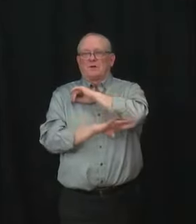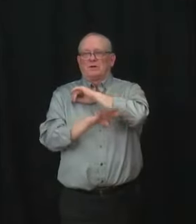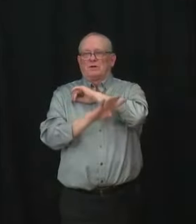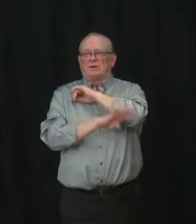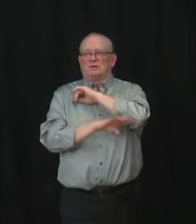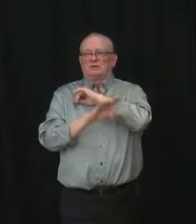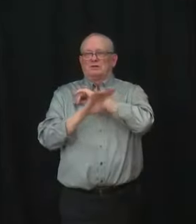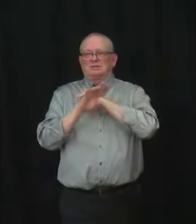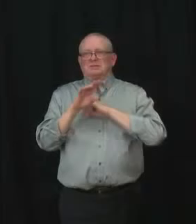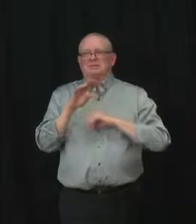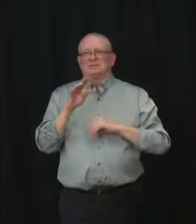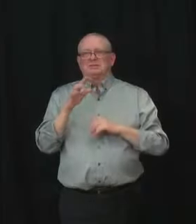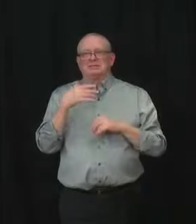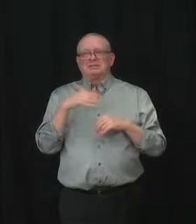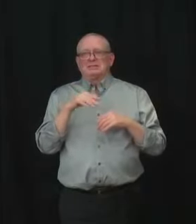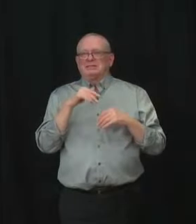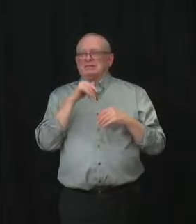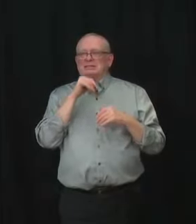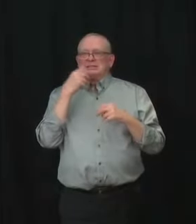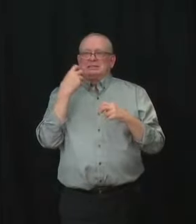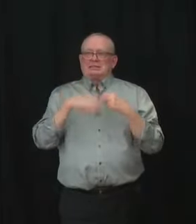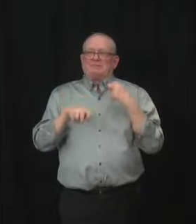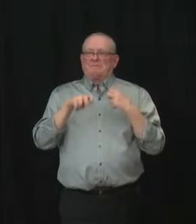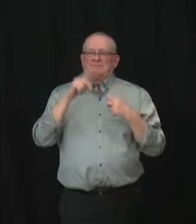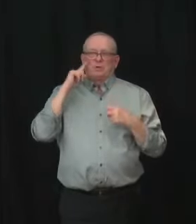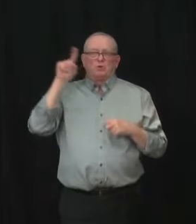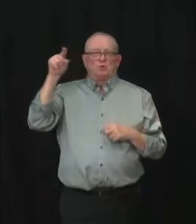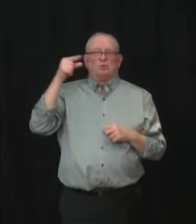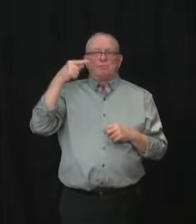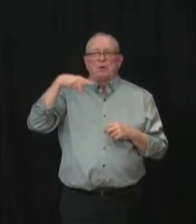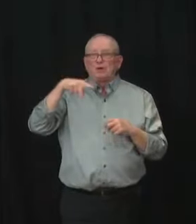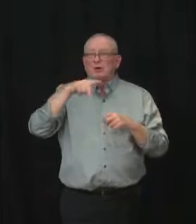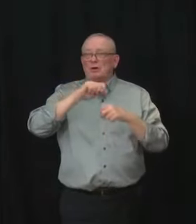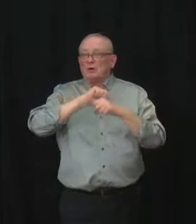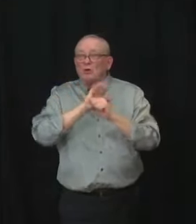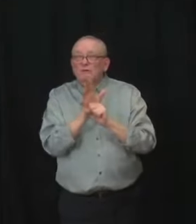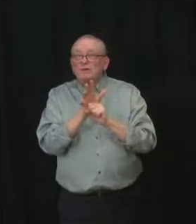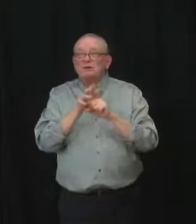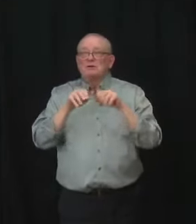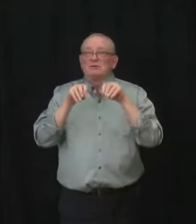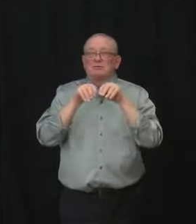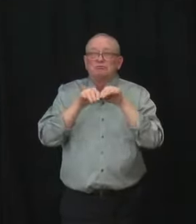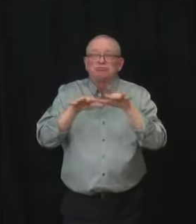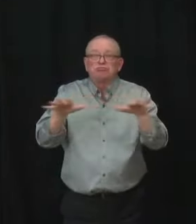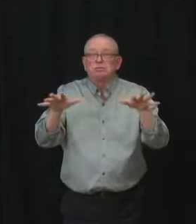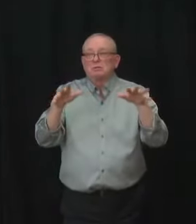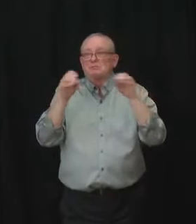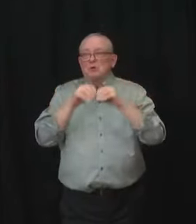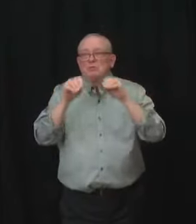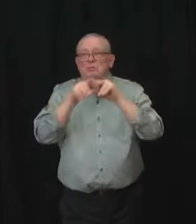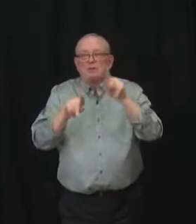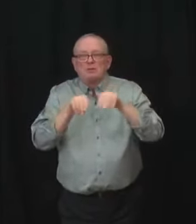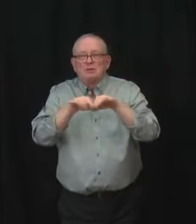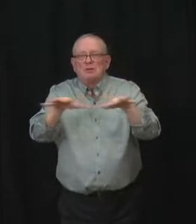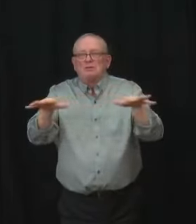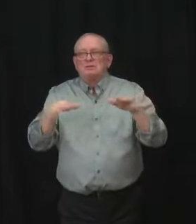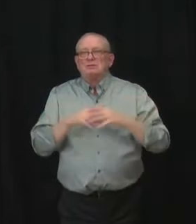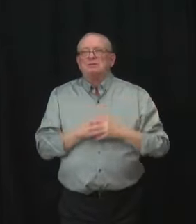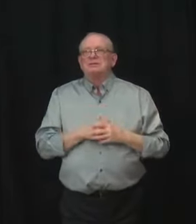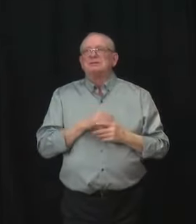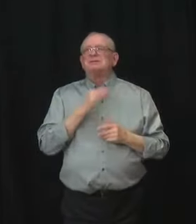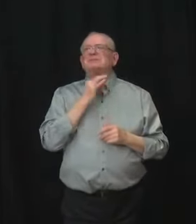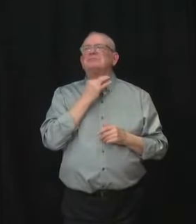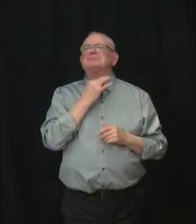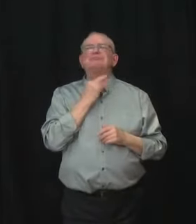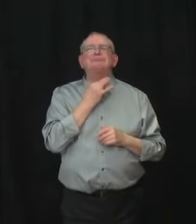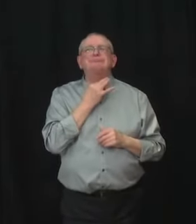COVID-19 was hitting the uh QE2 hospital obviously that's now gone so just wondering how is the Grand Prairie Regional Hospital this time around coping with the amount